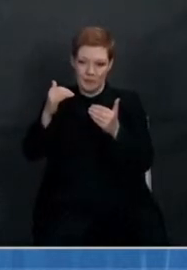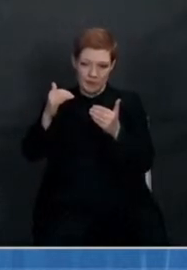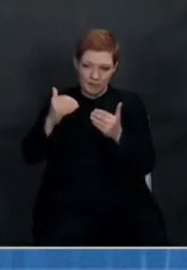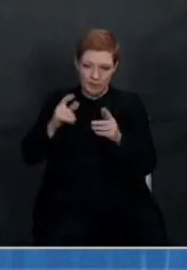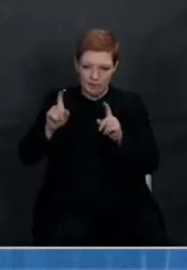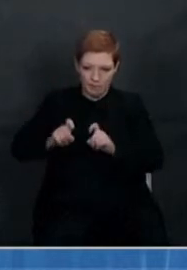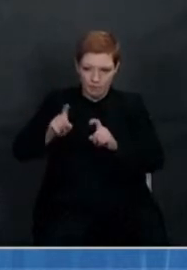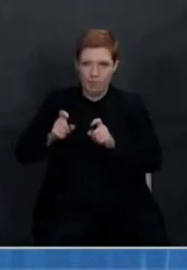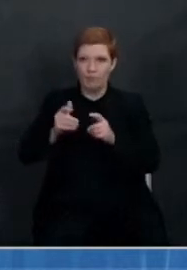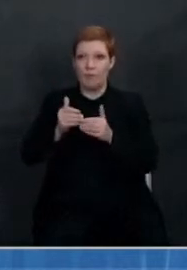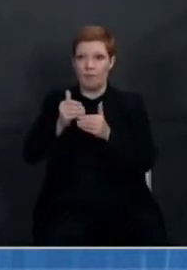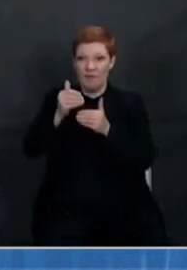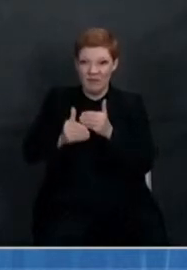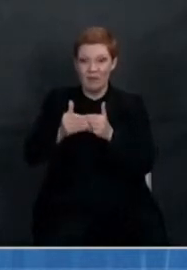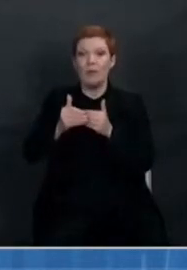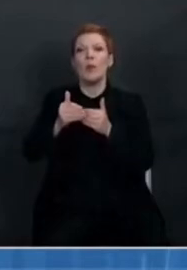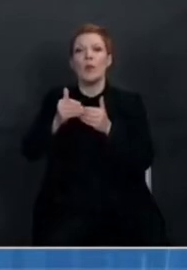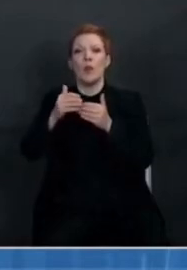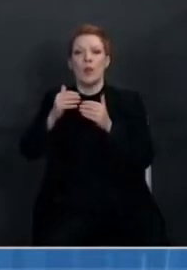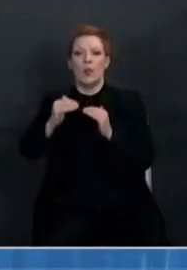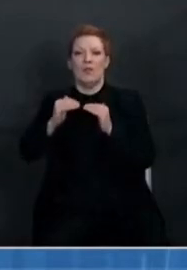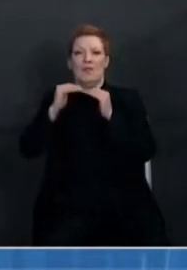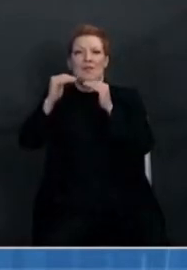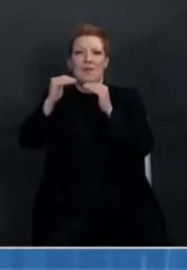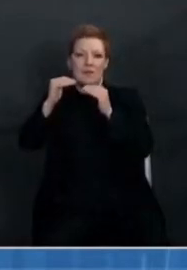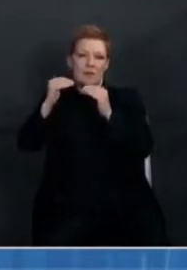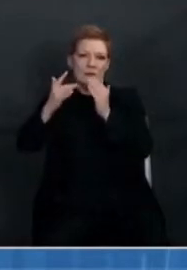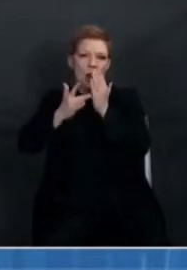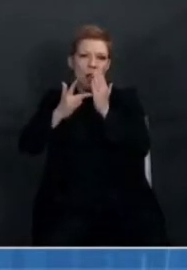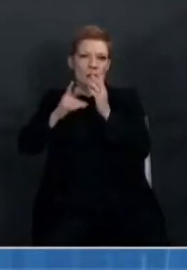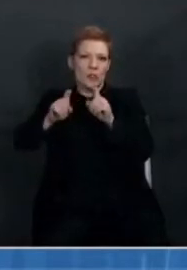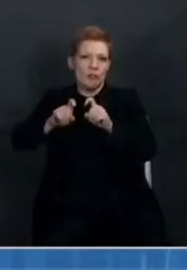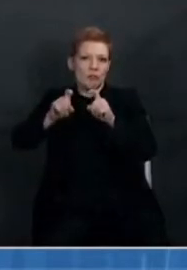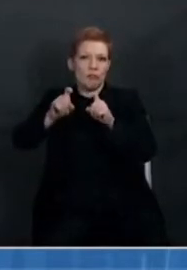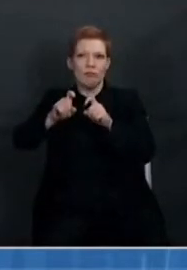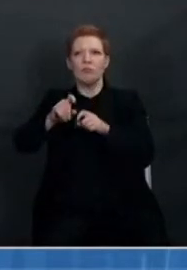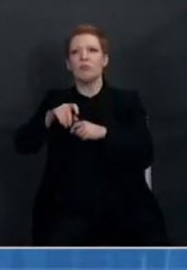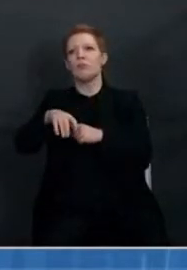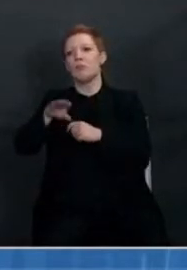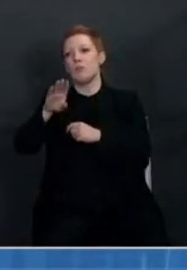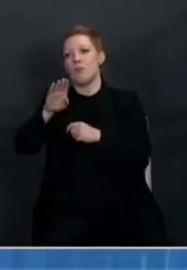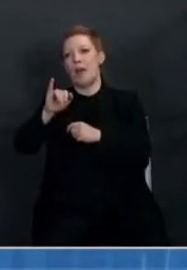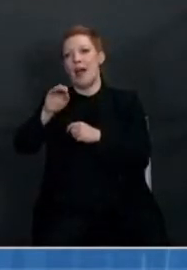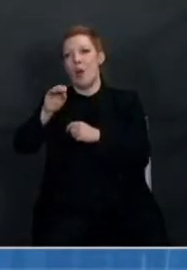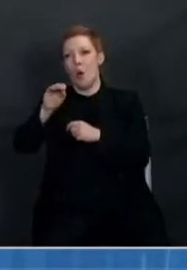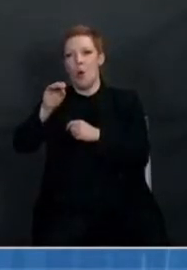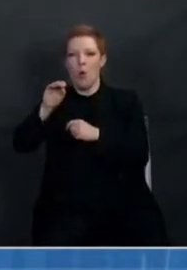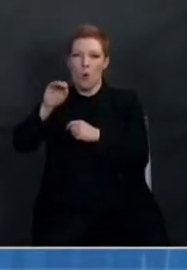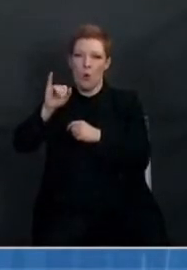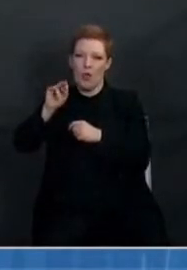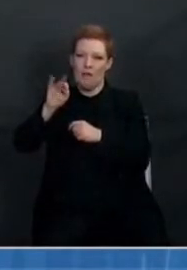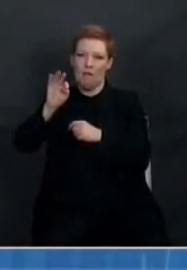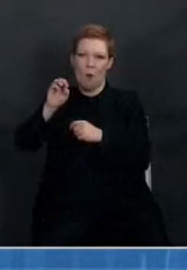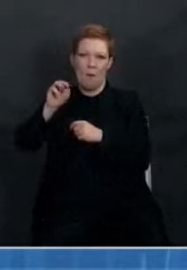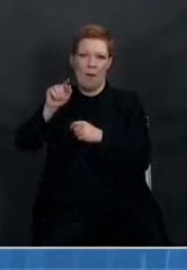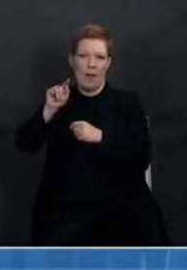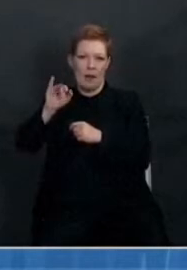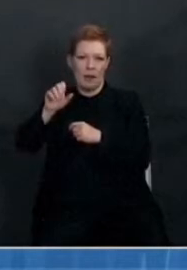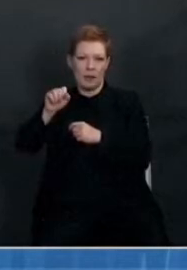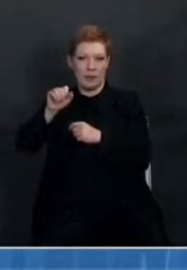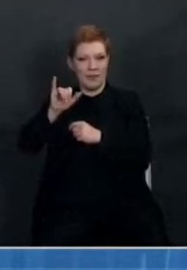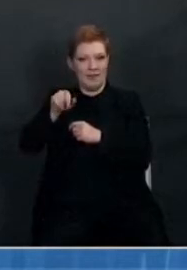bioinformatics into the U.S. public health system. Finally, we are leading a coalition of 200 cross-sector